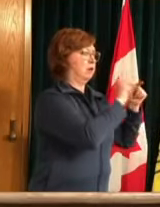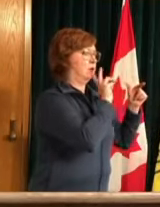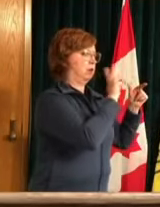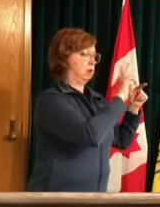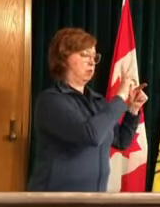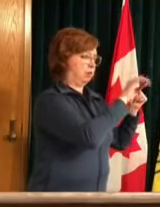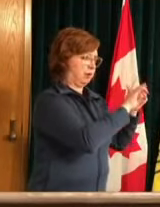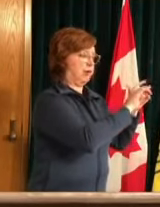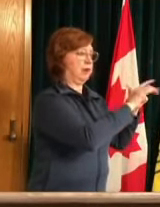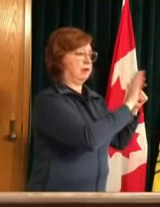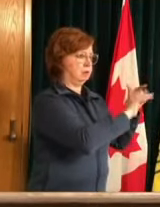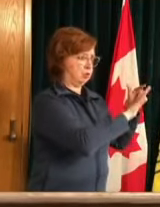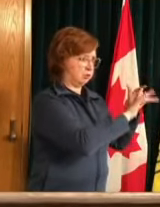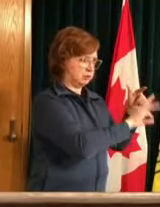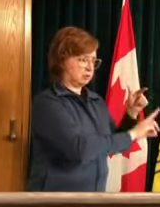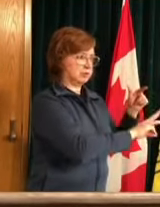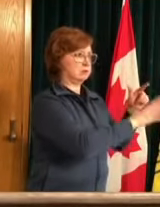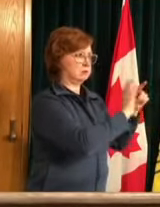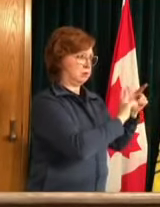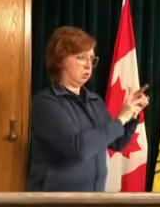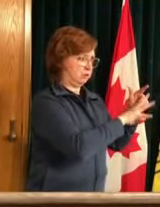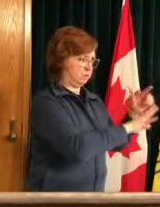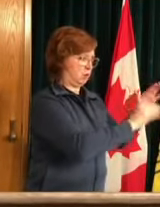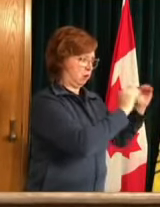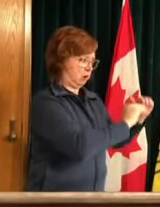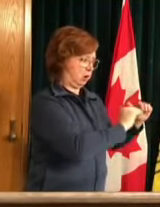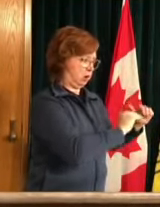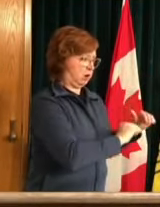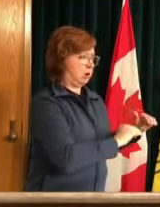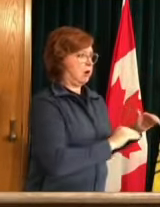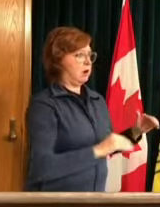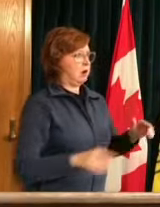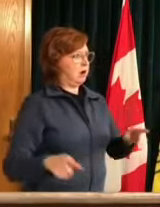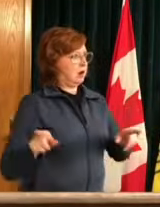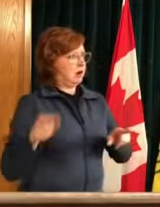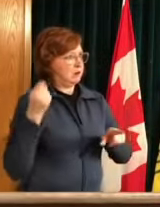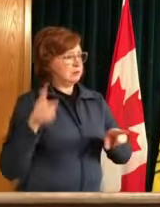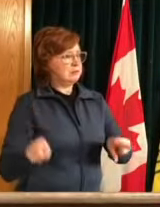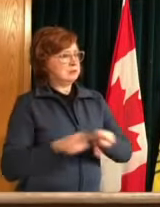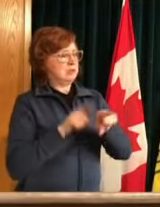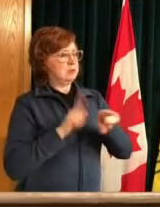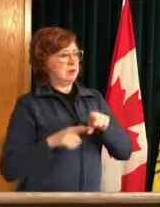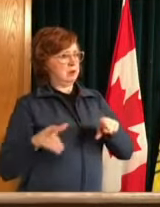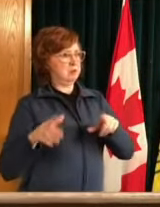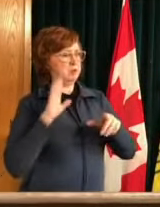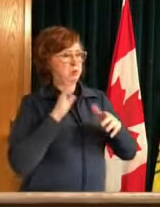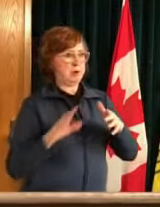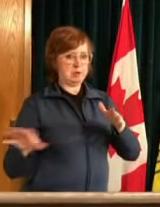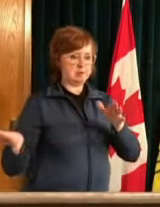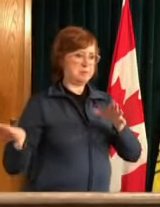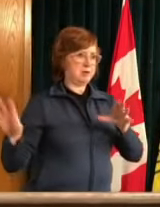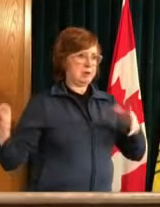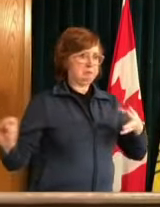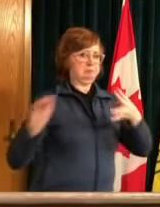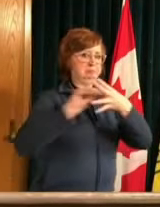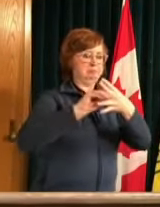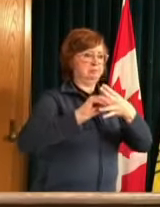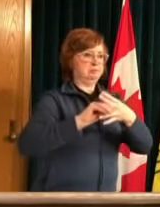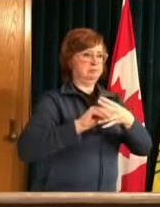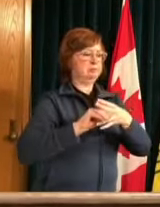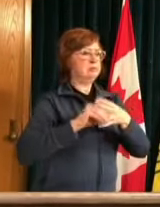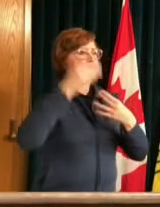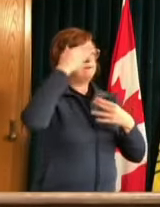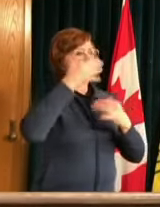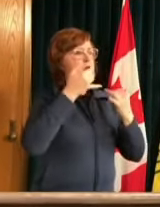low as we can but we're at the same time we're also going to prioritize a number of of folks essential workers essentially